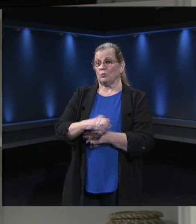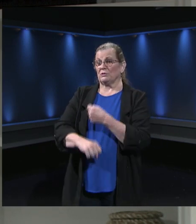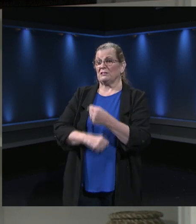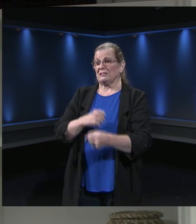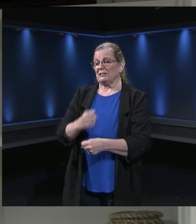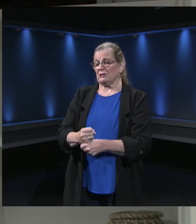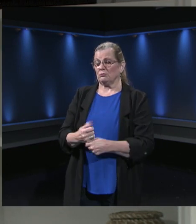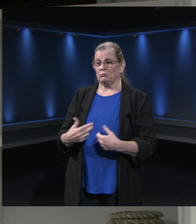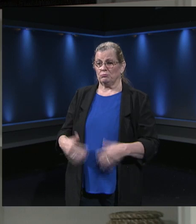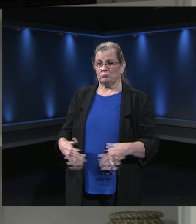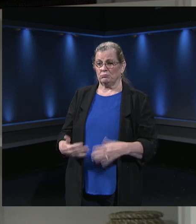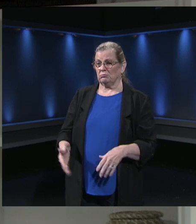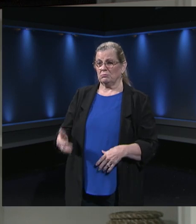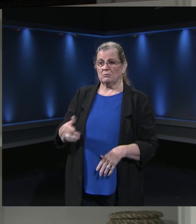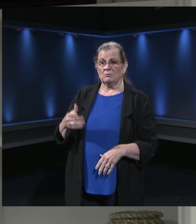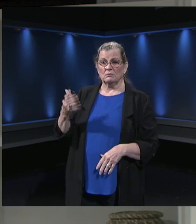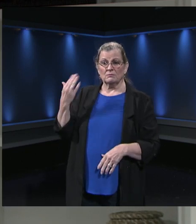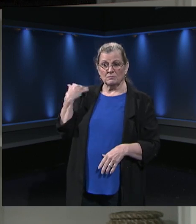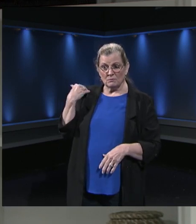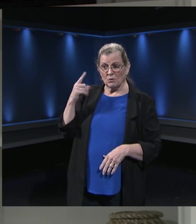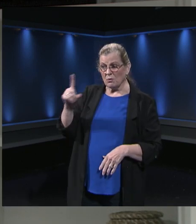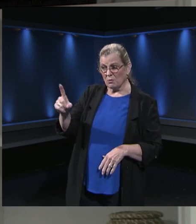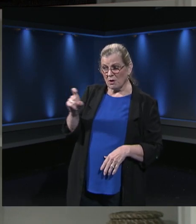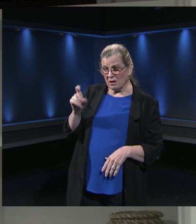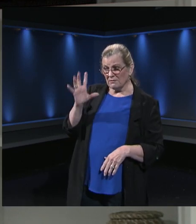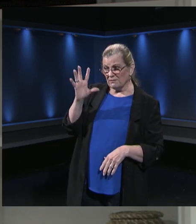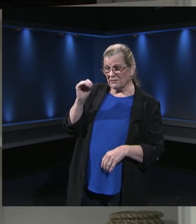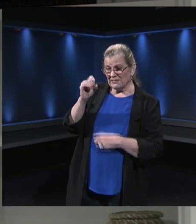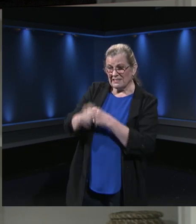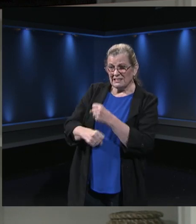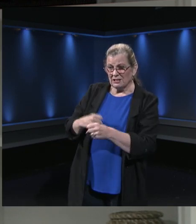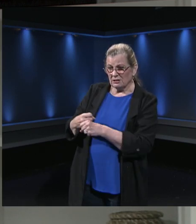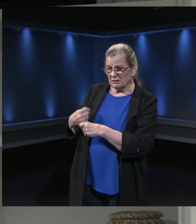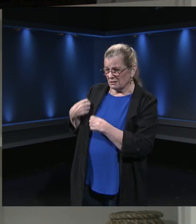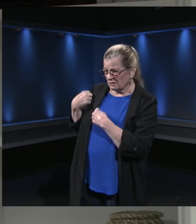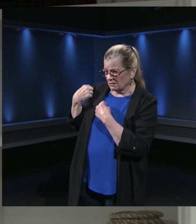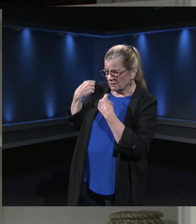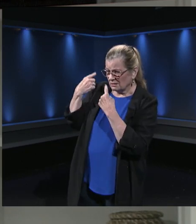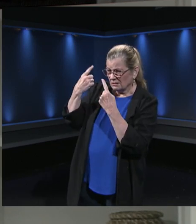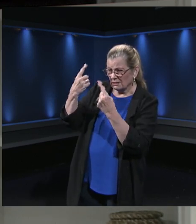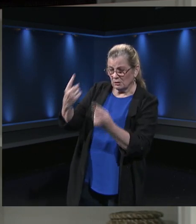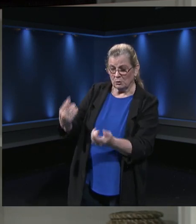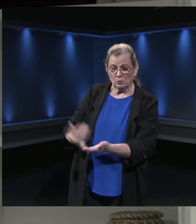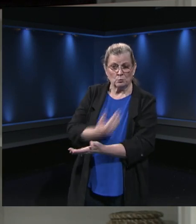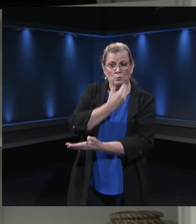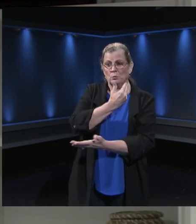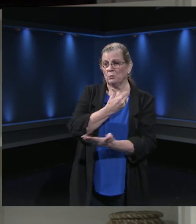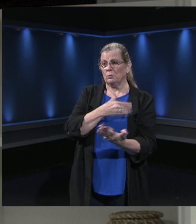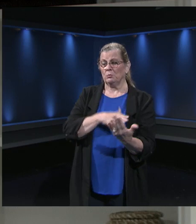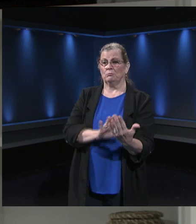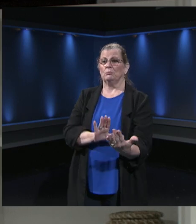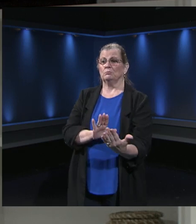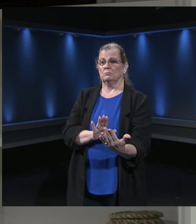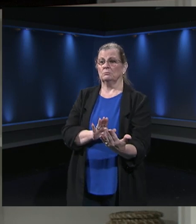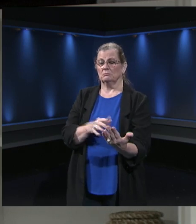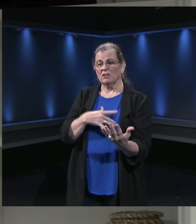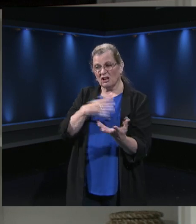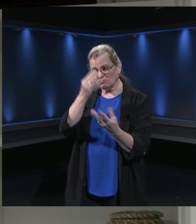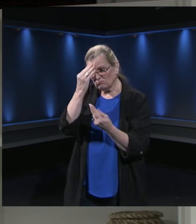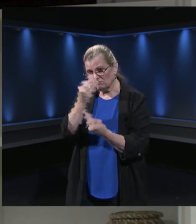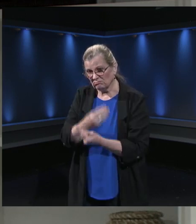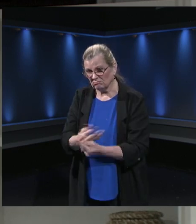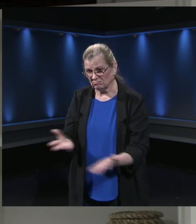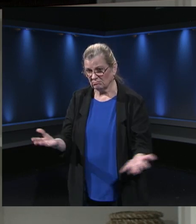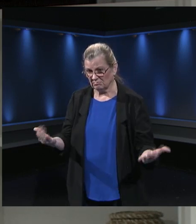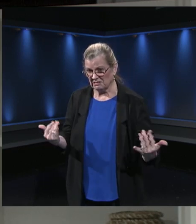in the history, the 150 year history of Fairfax County Public Schools. But I say to you tonight, no team,